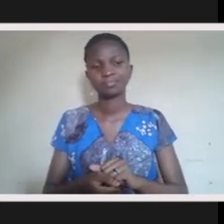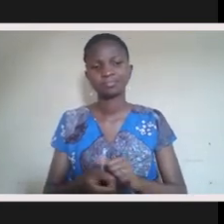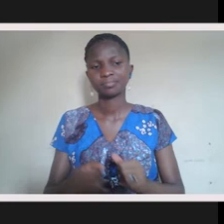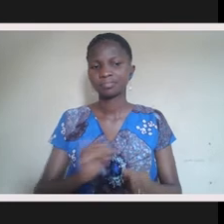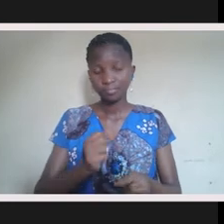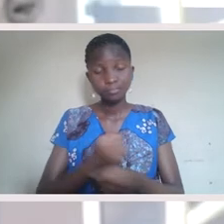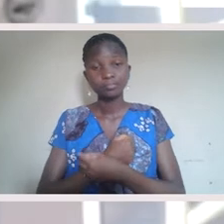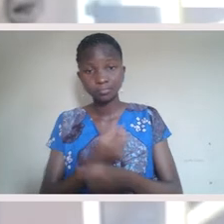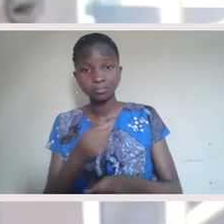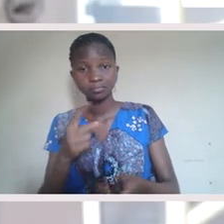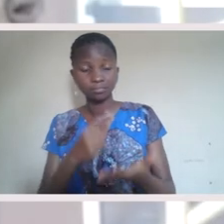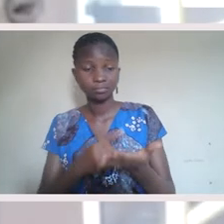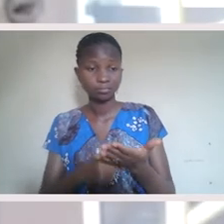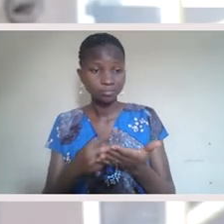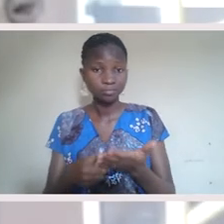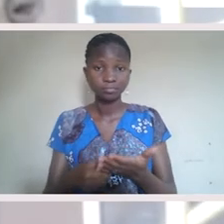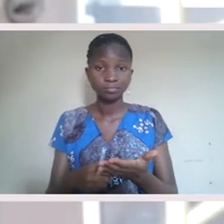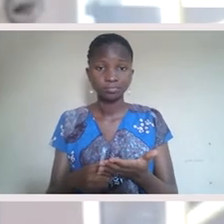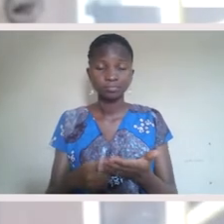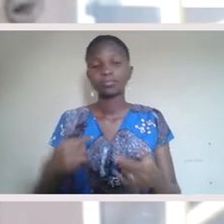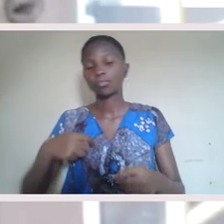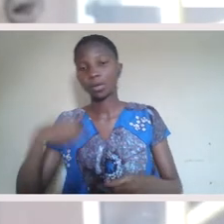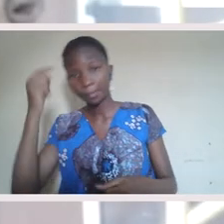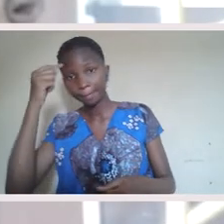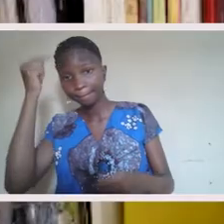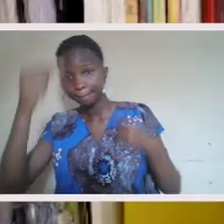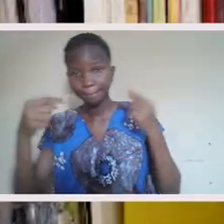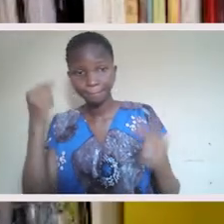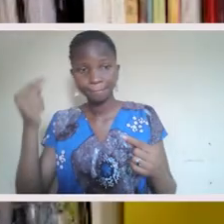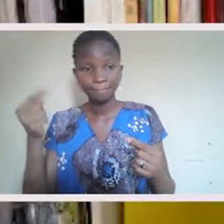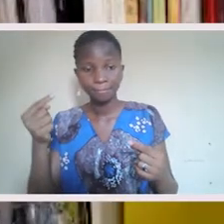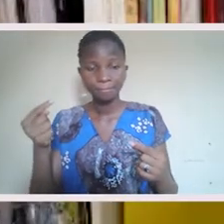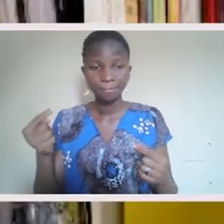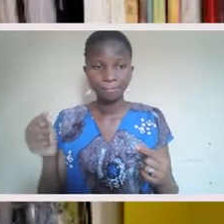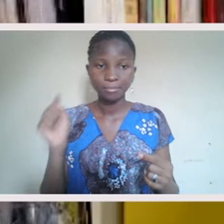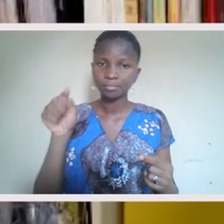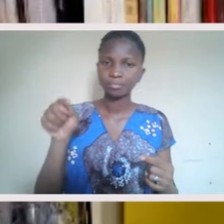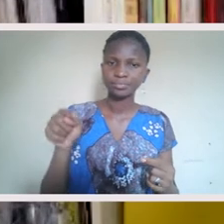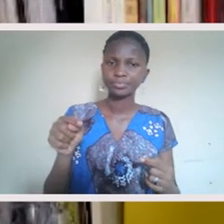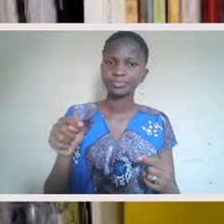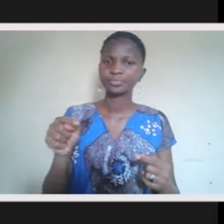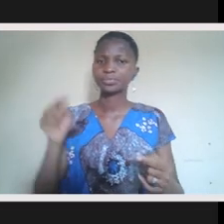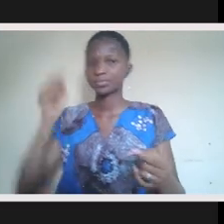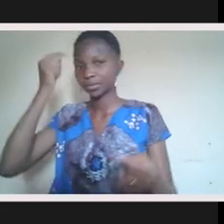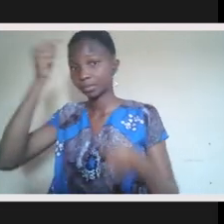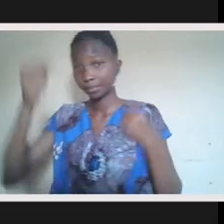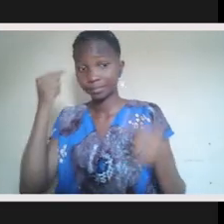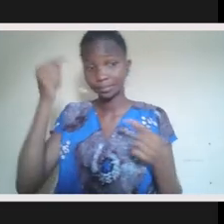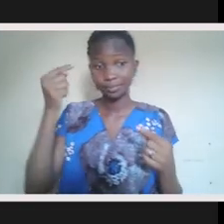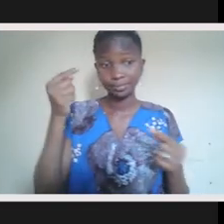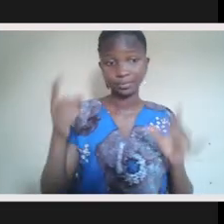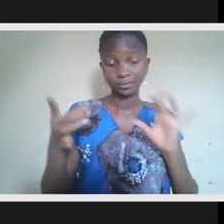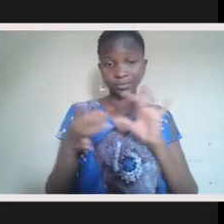Yeah. Yeah. I really, I love this, uh, the line of questioning. mind goes to speak